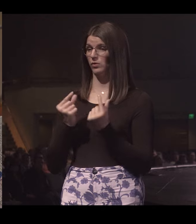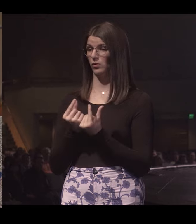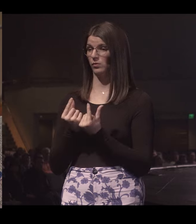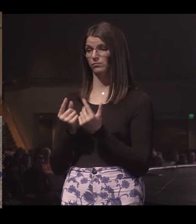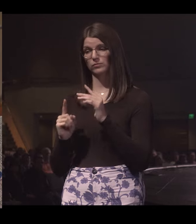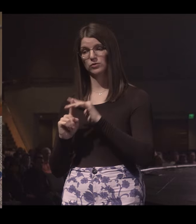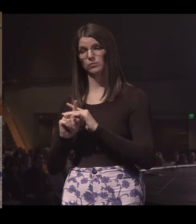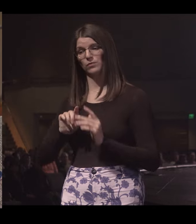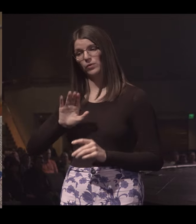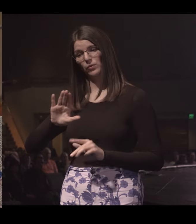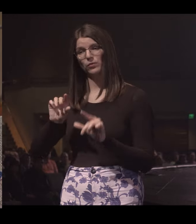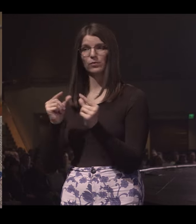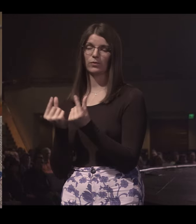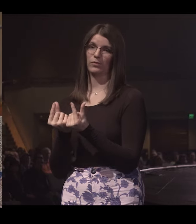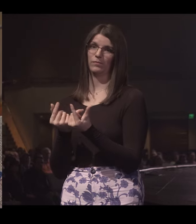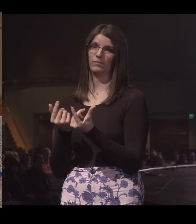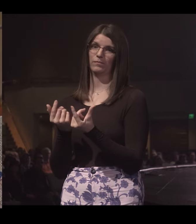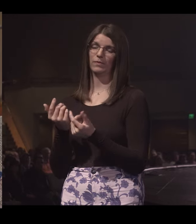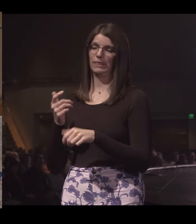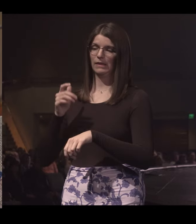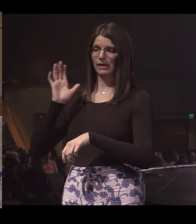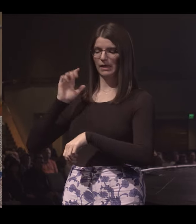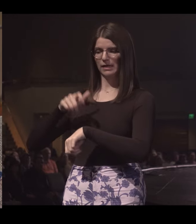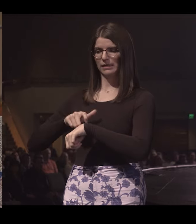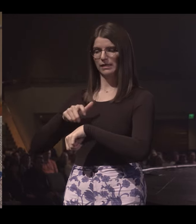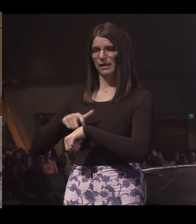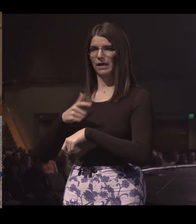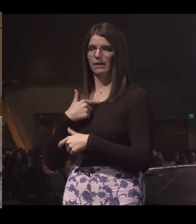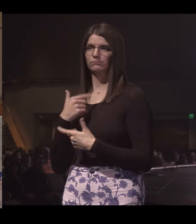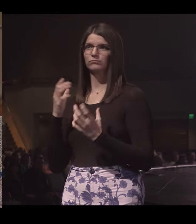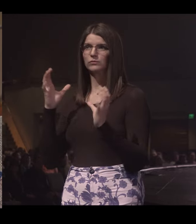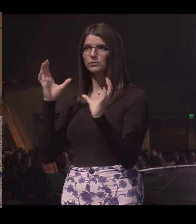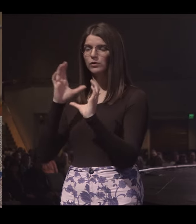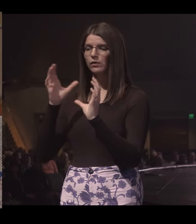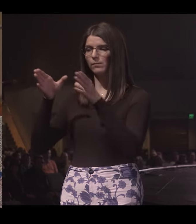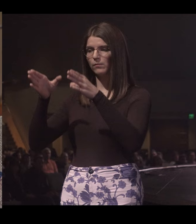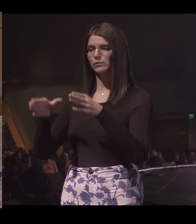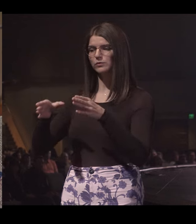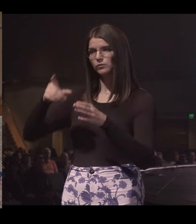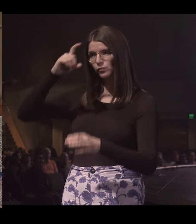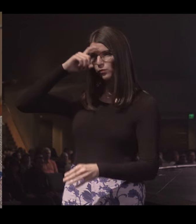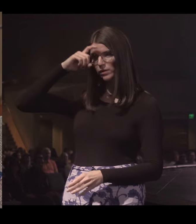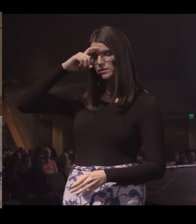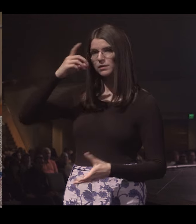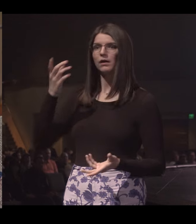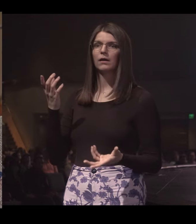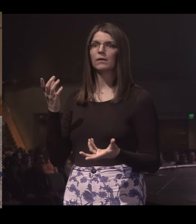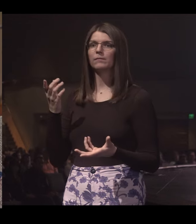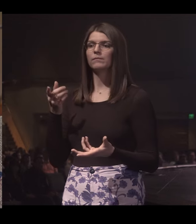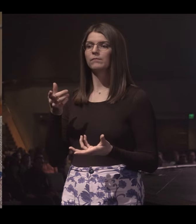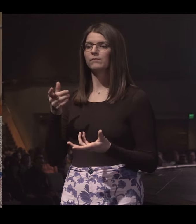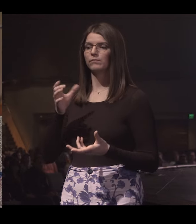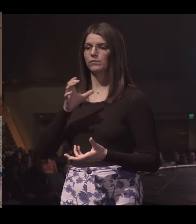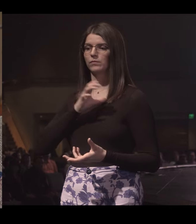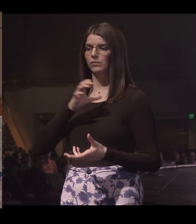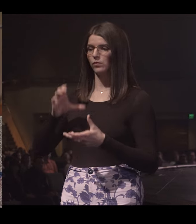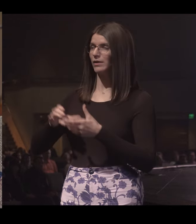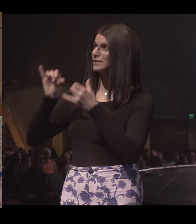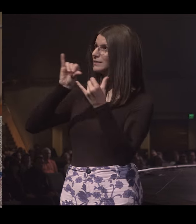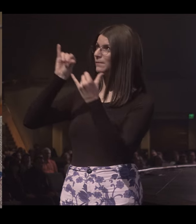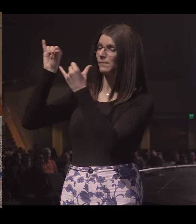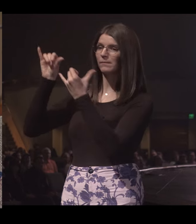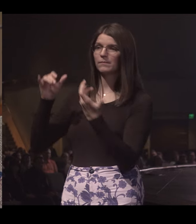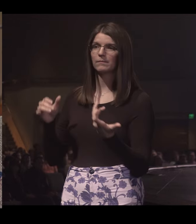group, I came to your group. And at that time, I was looking for someone with wisdom and who was Christ-like,